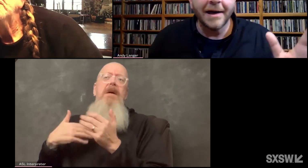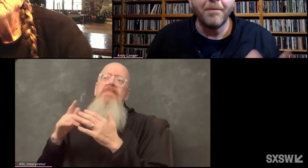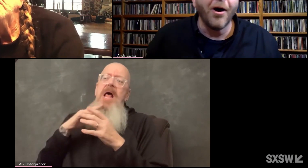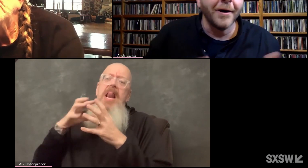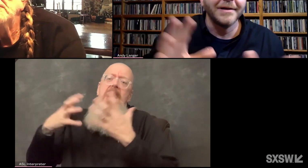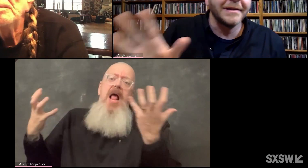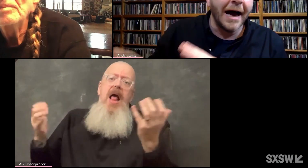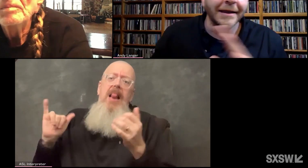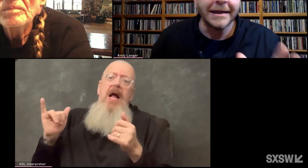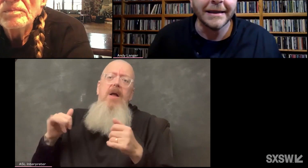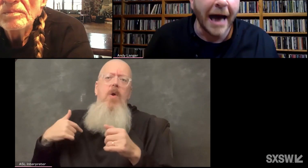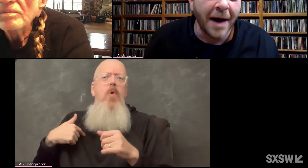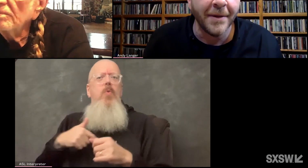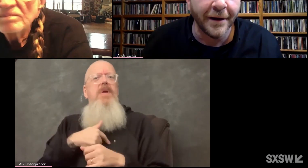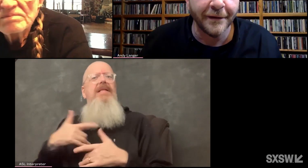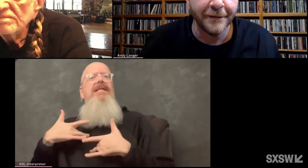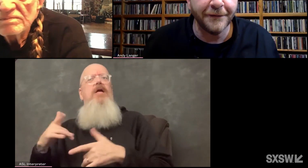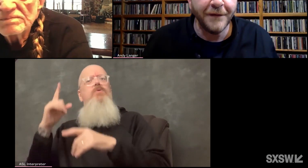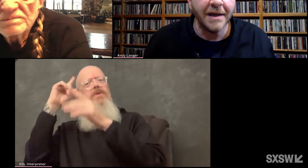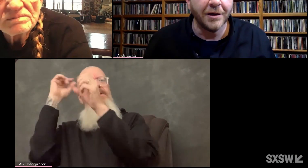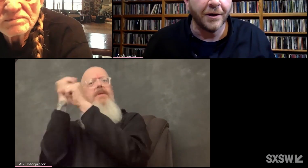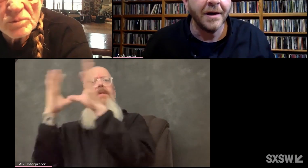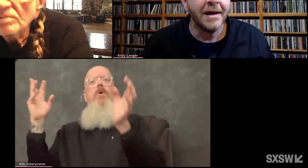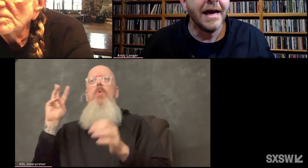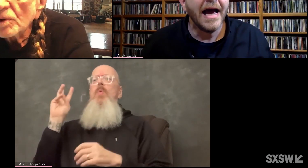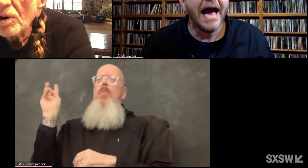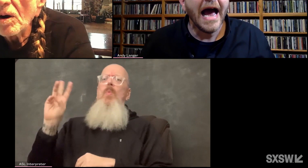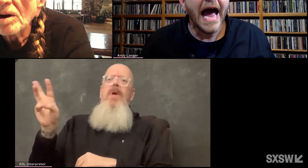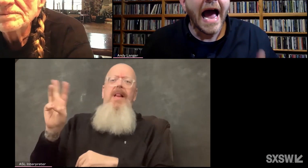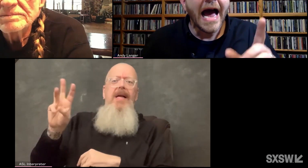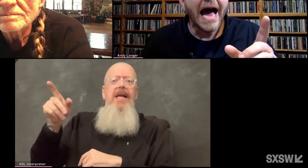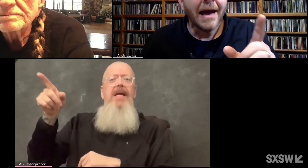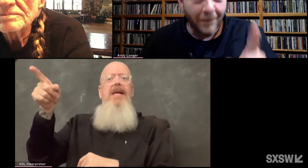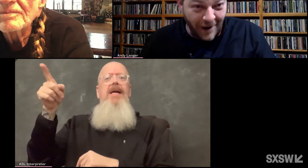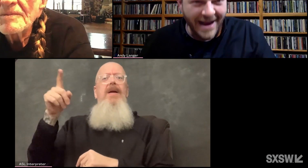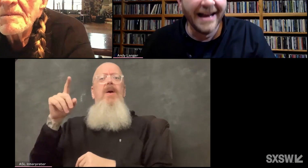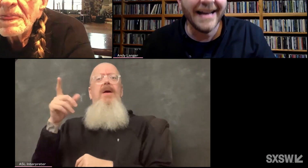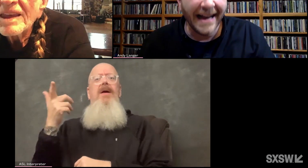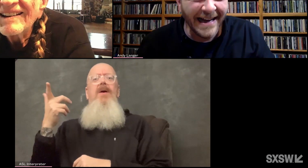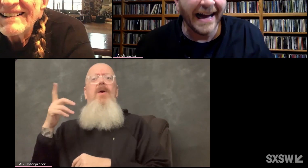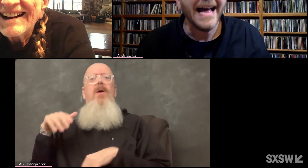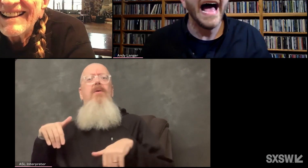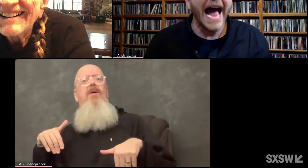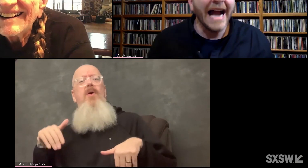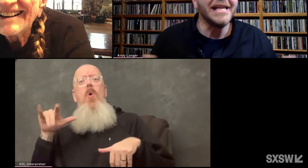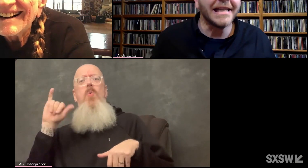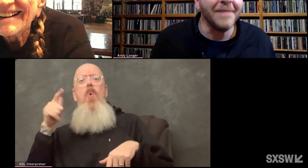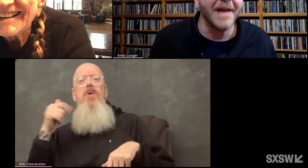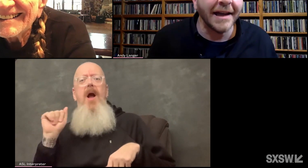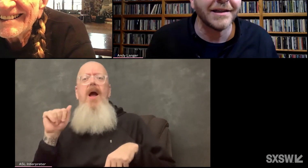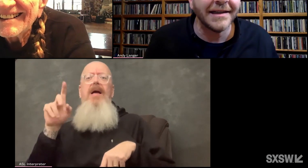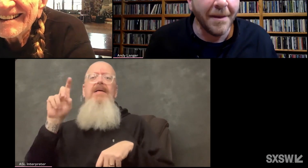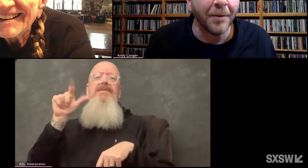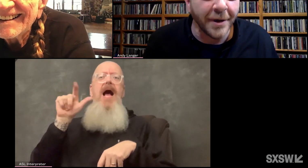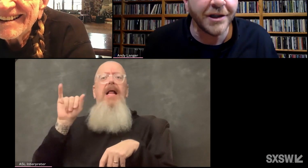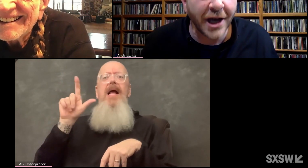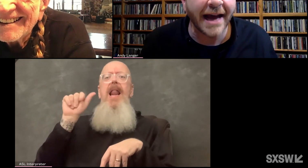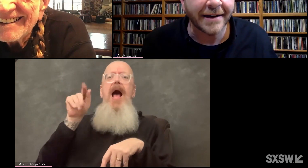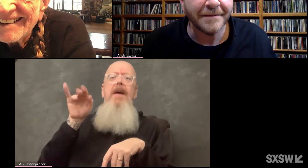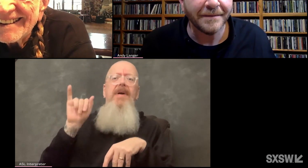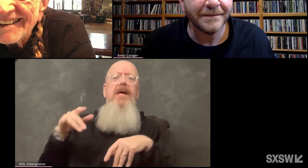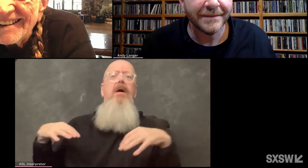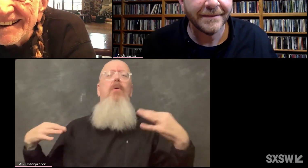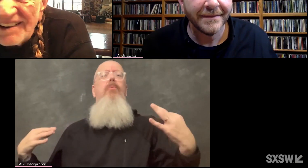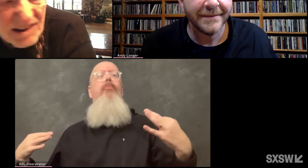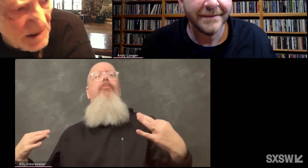-like part Dalai Lama figure. Wrong. Right. How do you keep that temper in